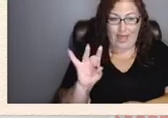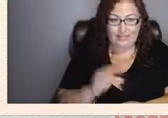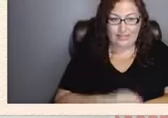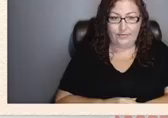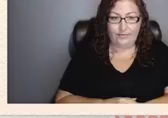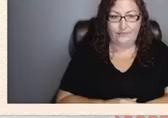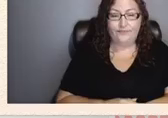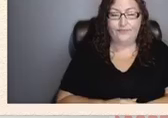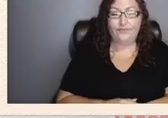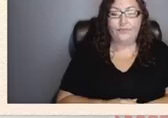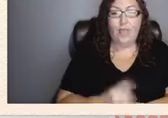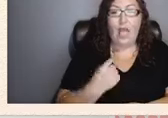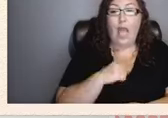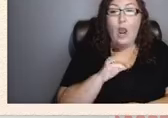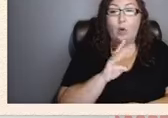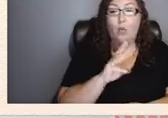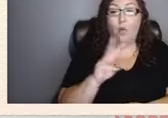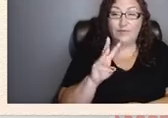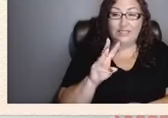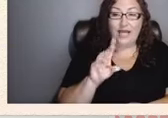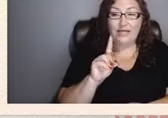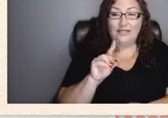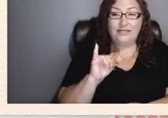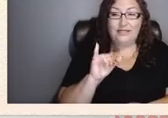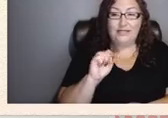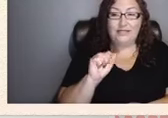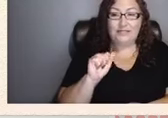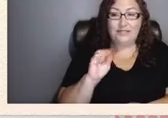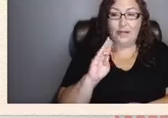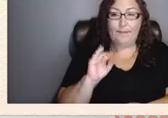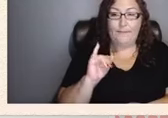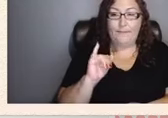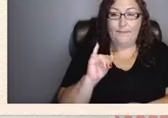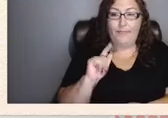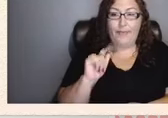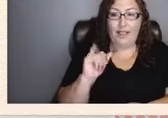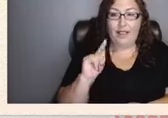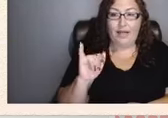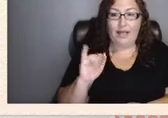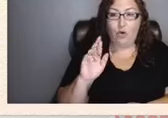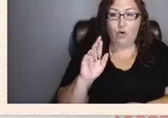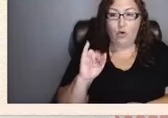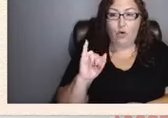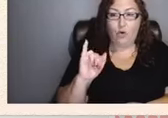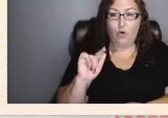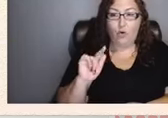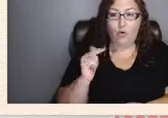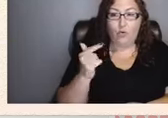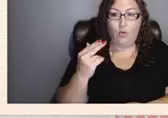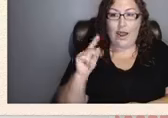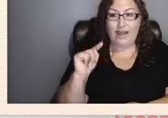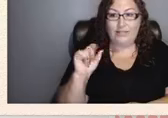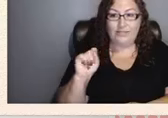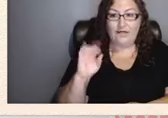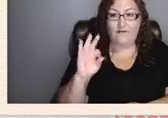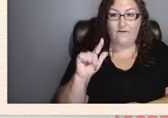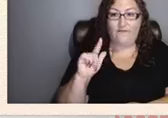and our website is disability rights florida.org thank you so much